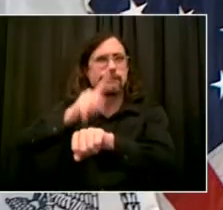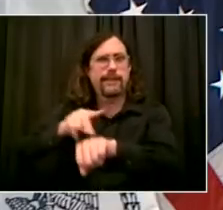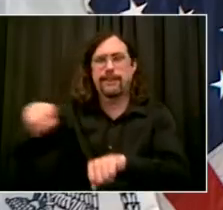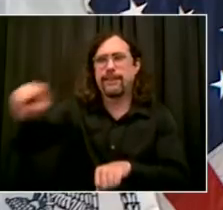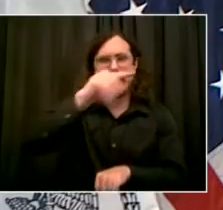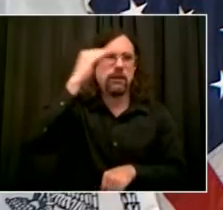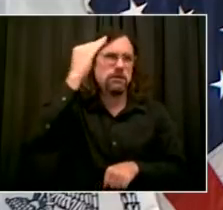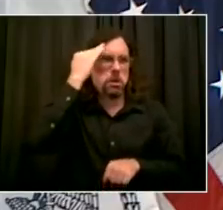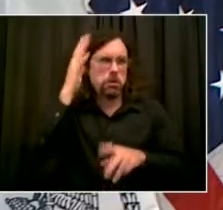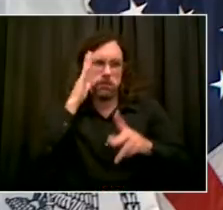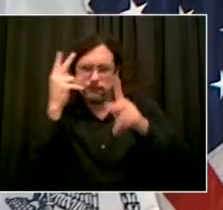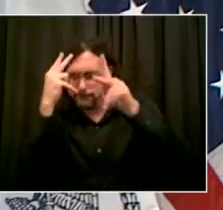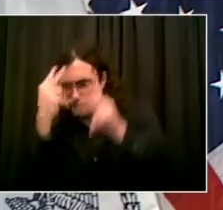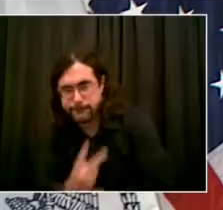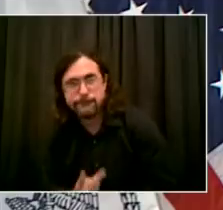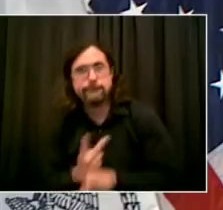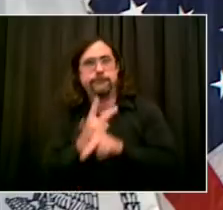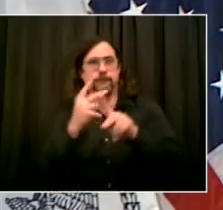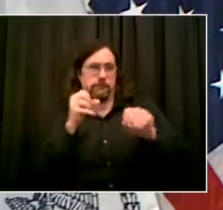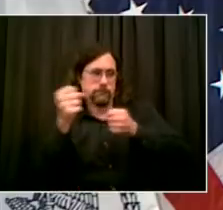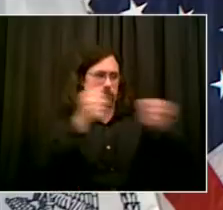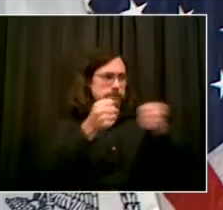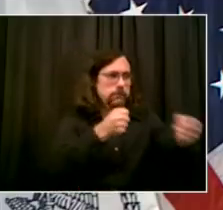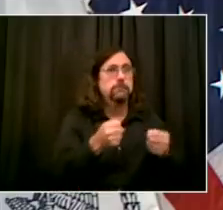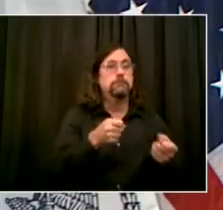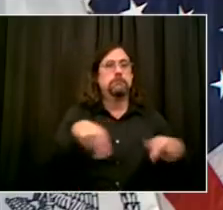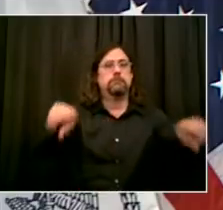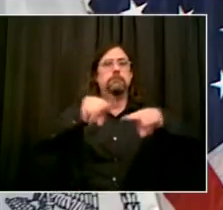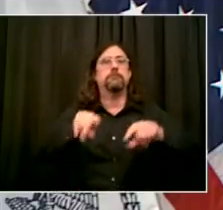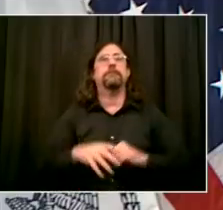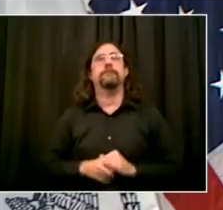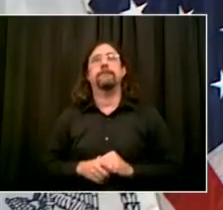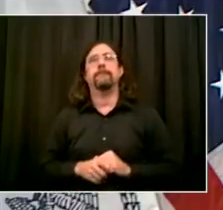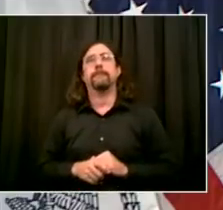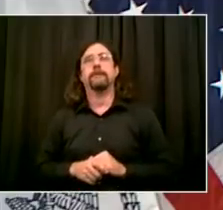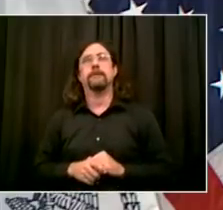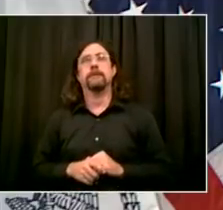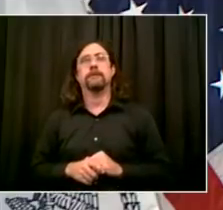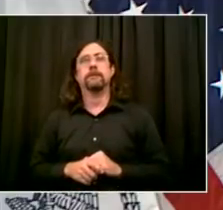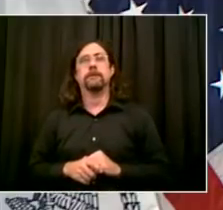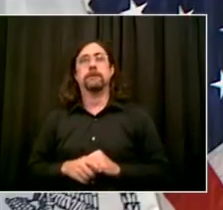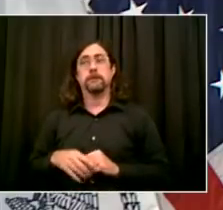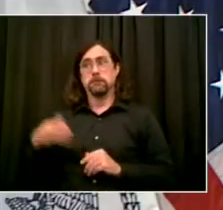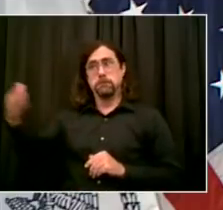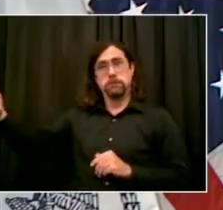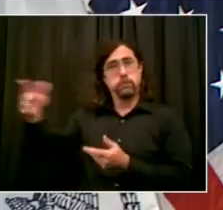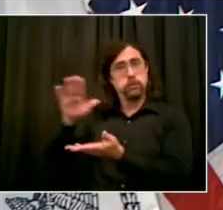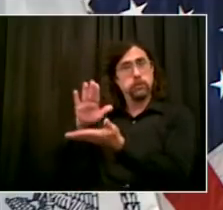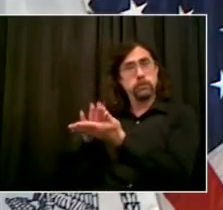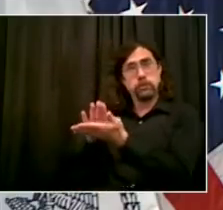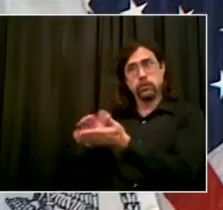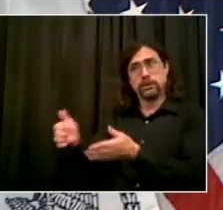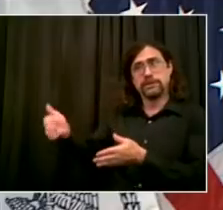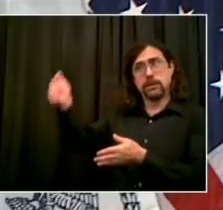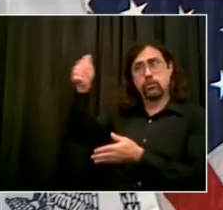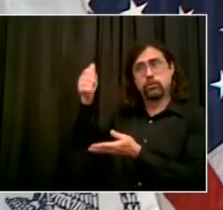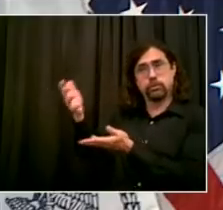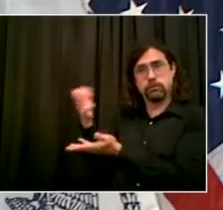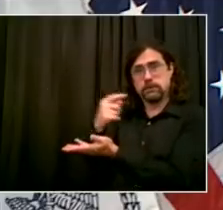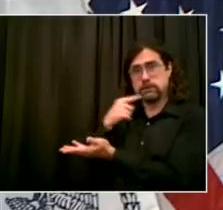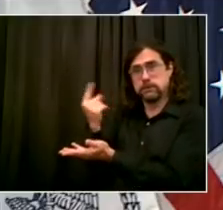Mr. Mayor, you answered it right on. Nothing to add. Thank you. Go ahead. And staying on the topic of